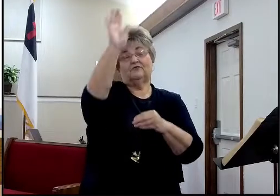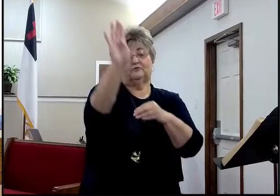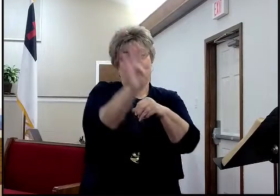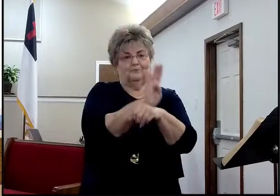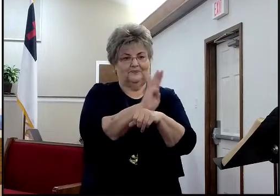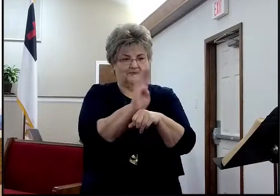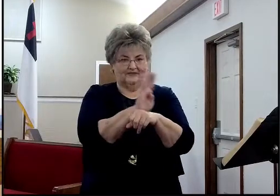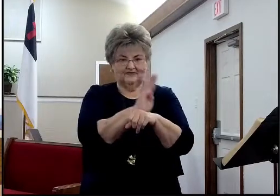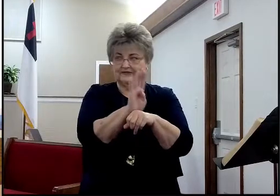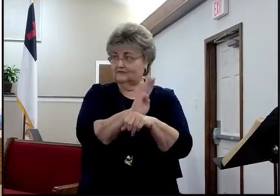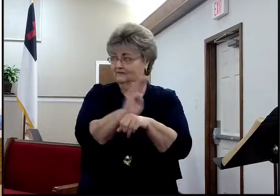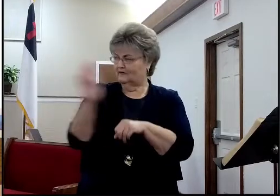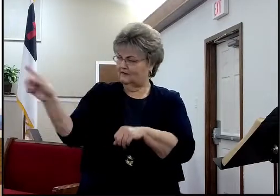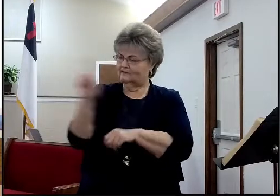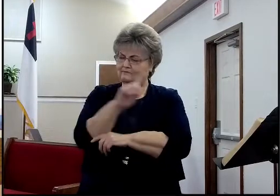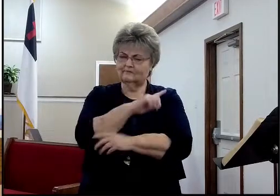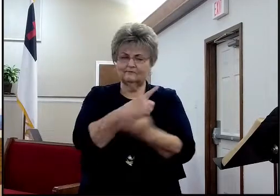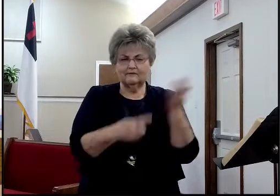Somebody help me out.